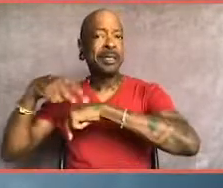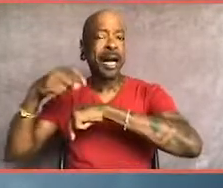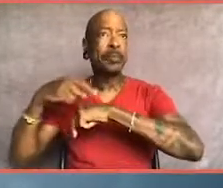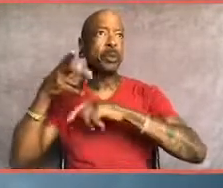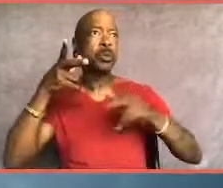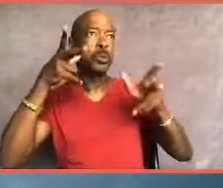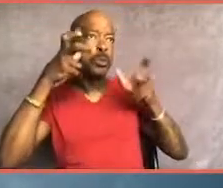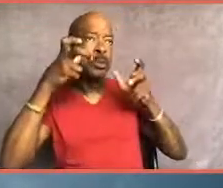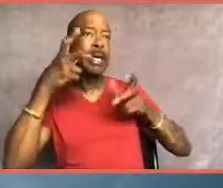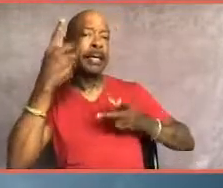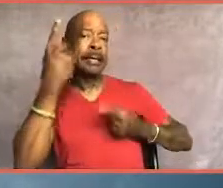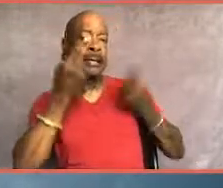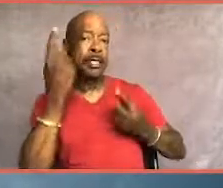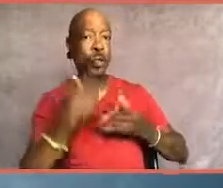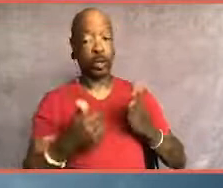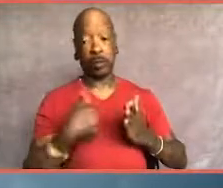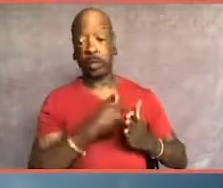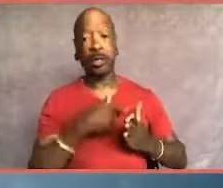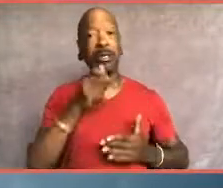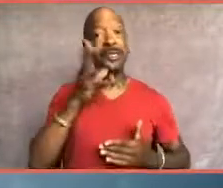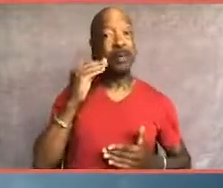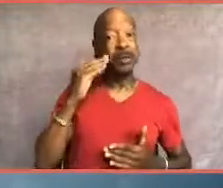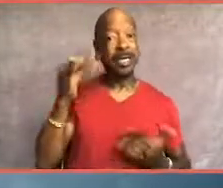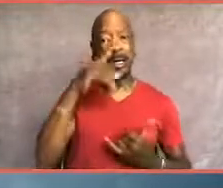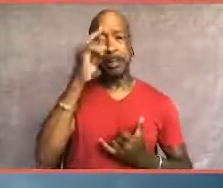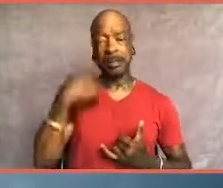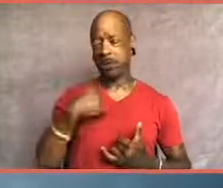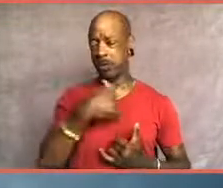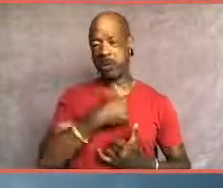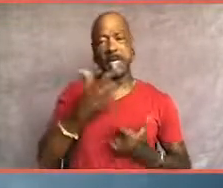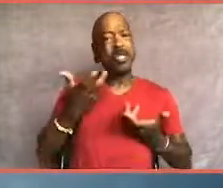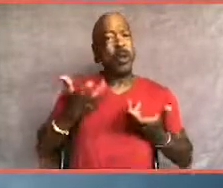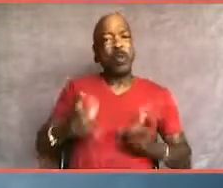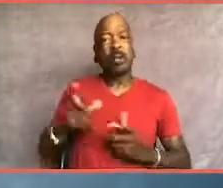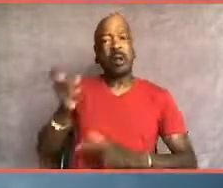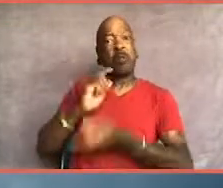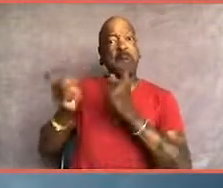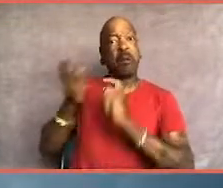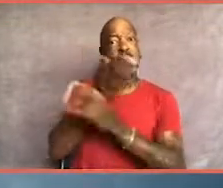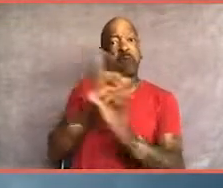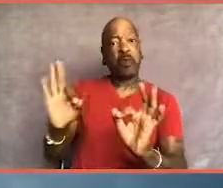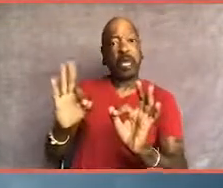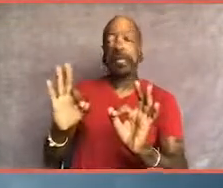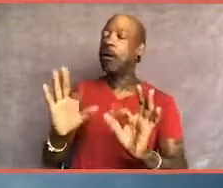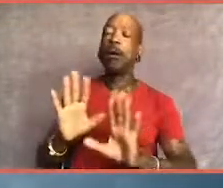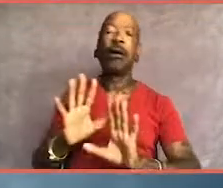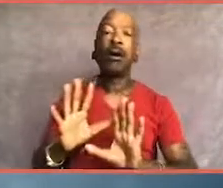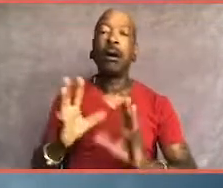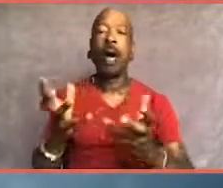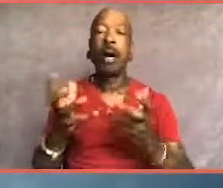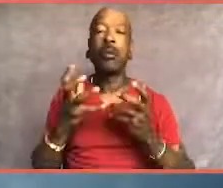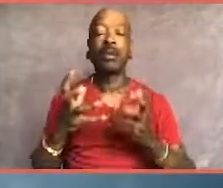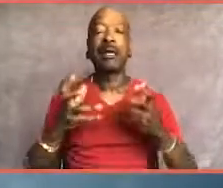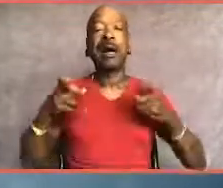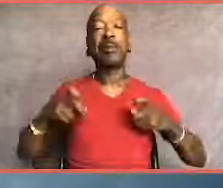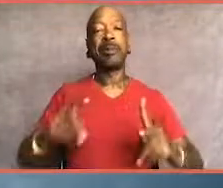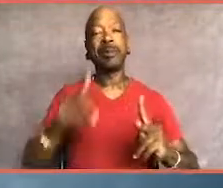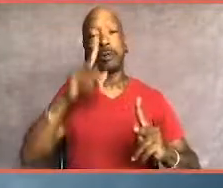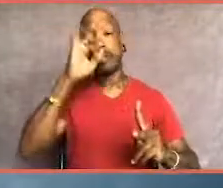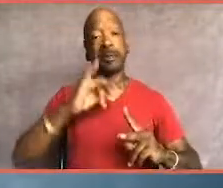consider what we are going through because we're not looking for a handout. I'm just looking for an opportunity because I did this on my own